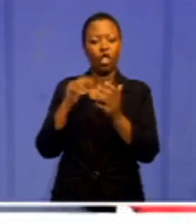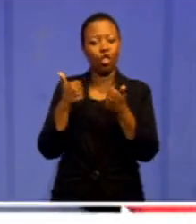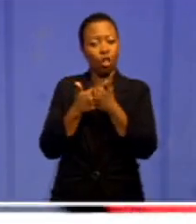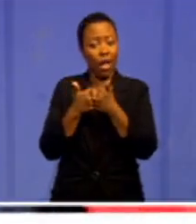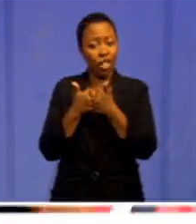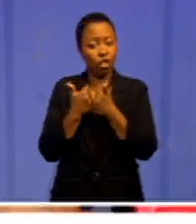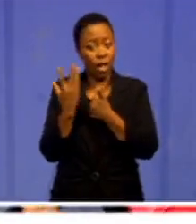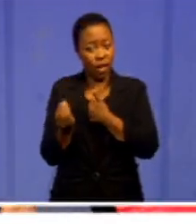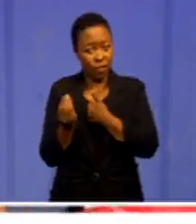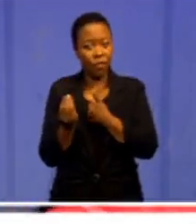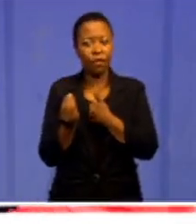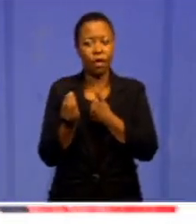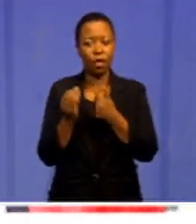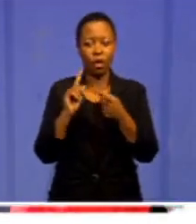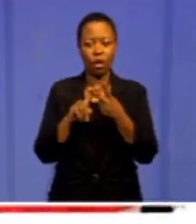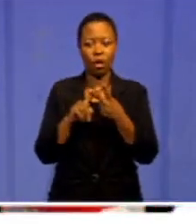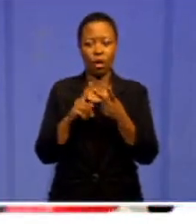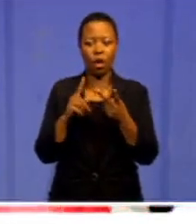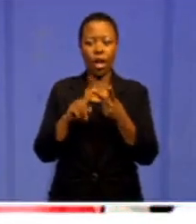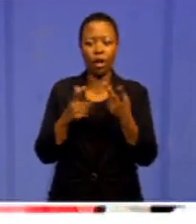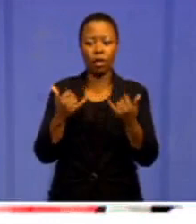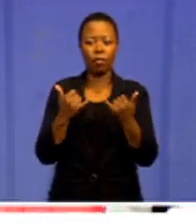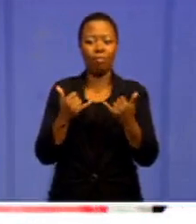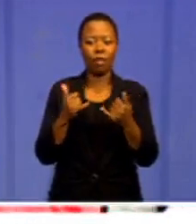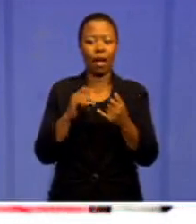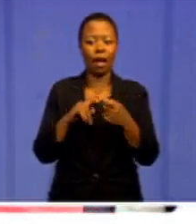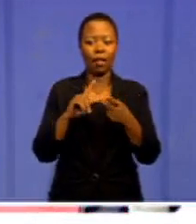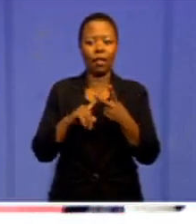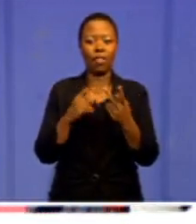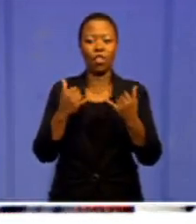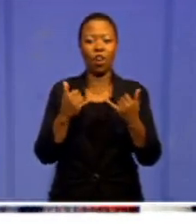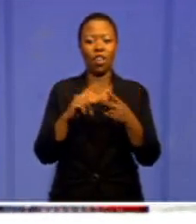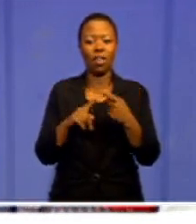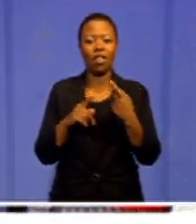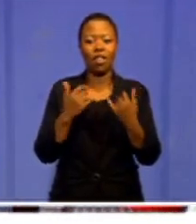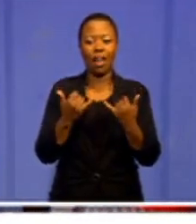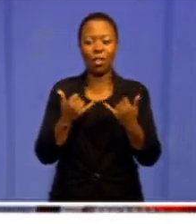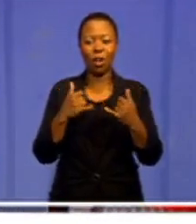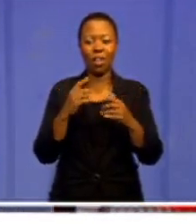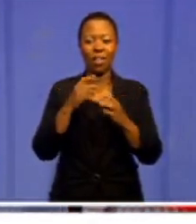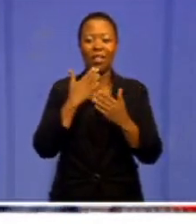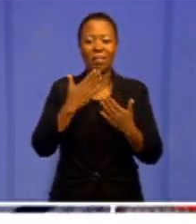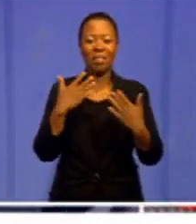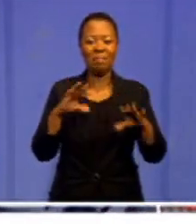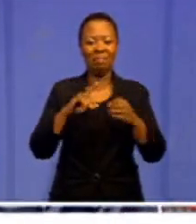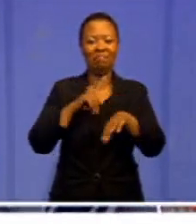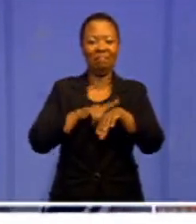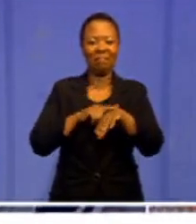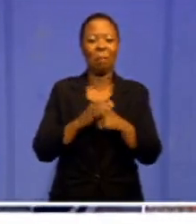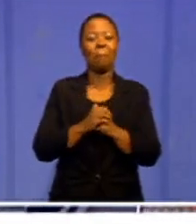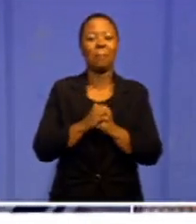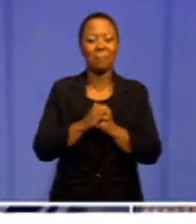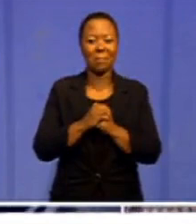they face, especially in public works. Mr. Malima, thank you so much for your time. I